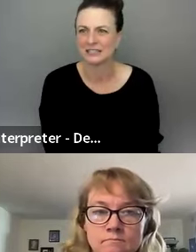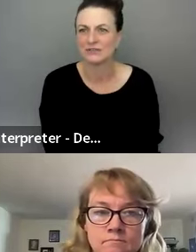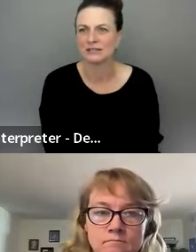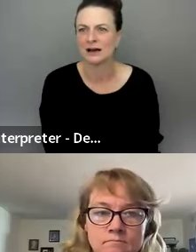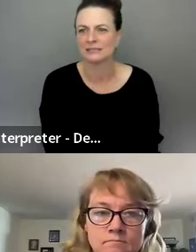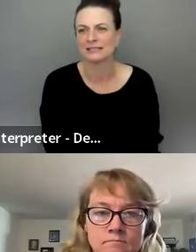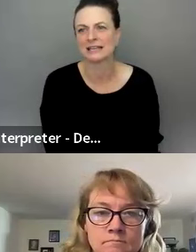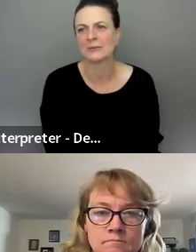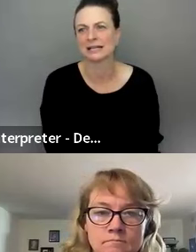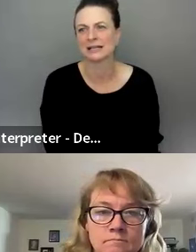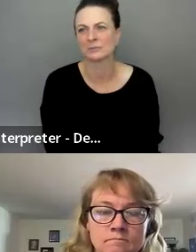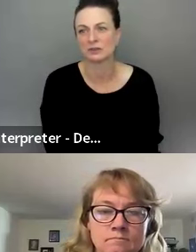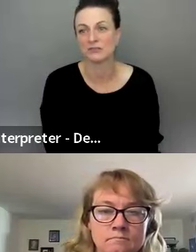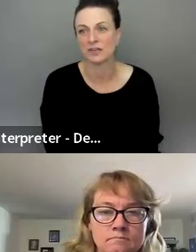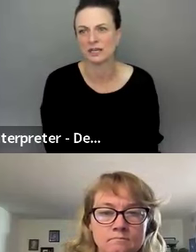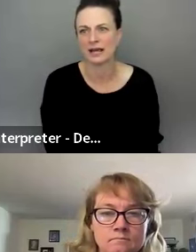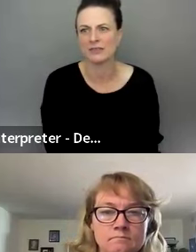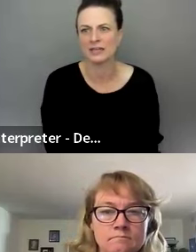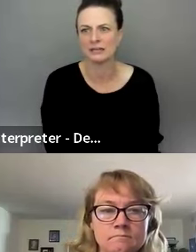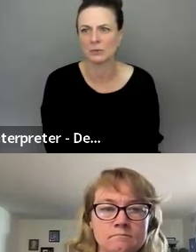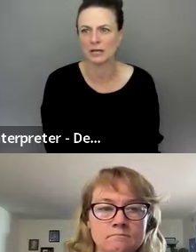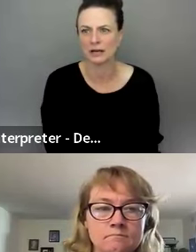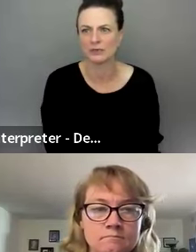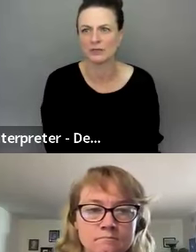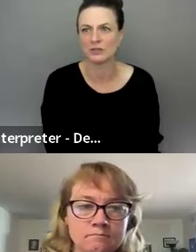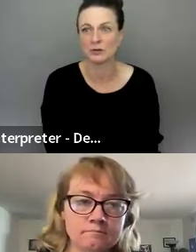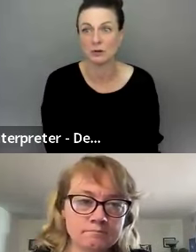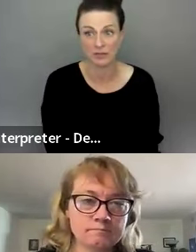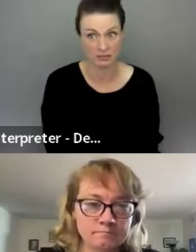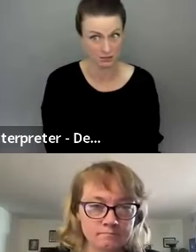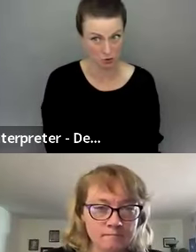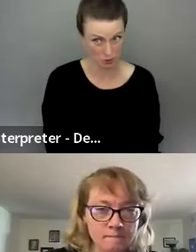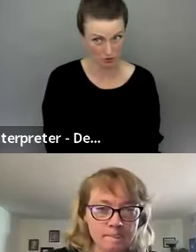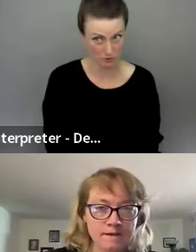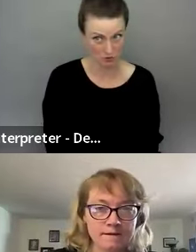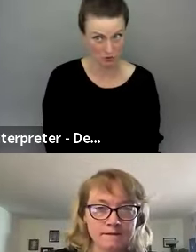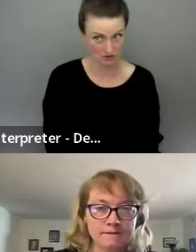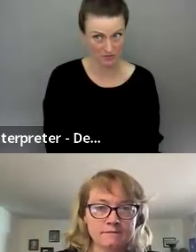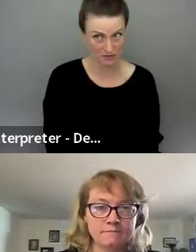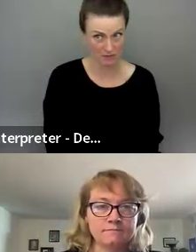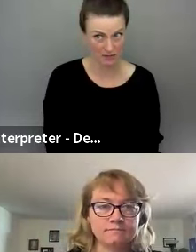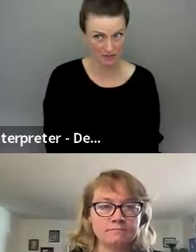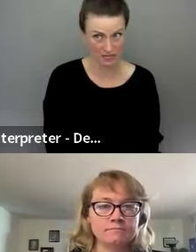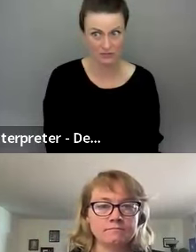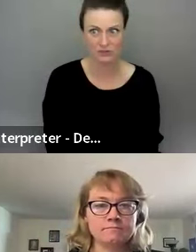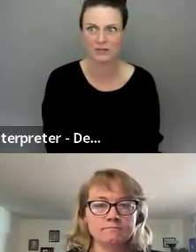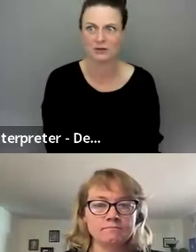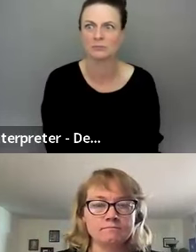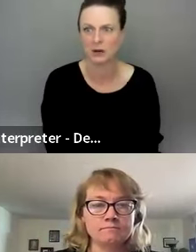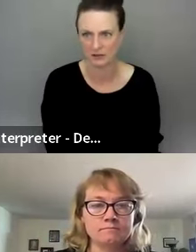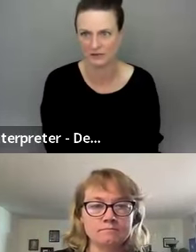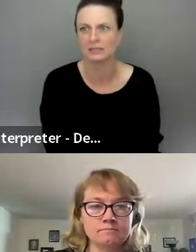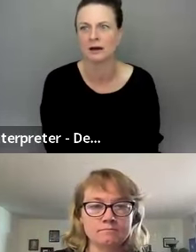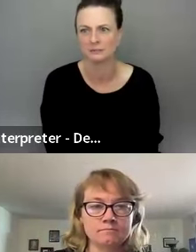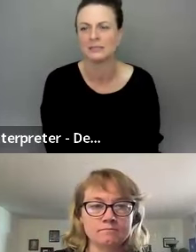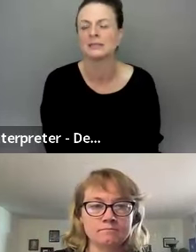Yes. Vietnam is, that's how we sign it with the V. And then we talk about the, the northern most part of Vietnam, I think. And then the Southern